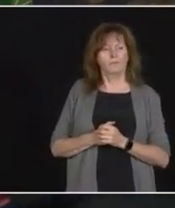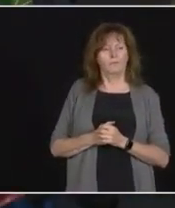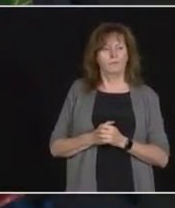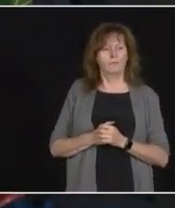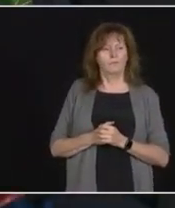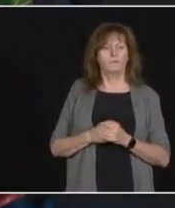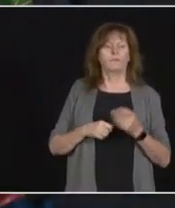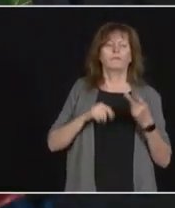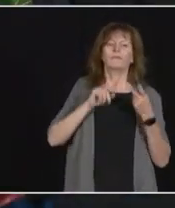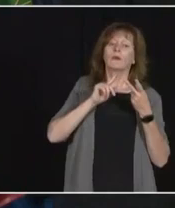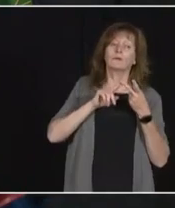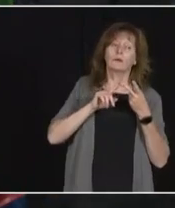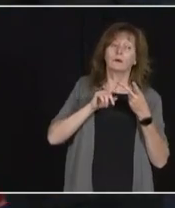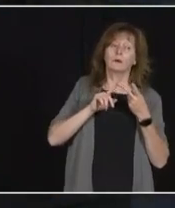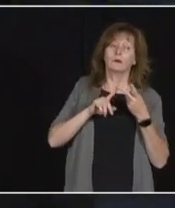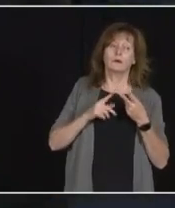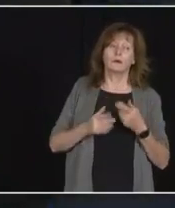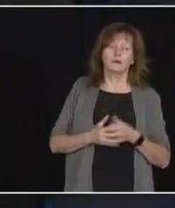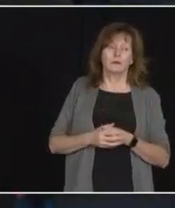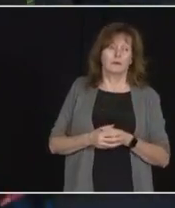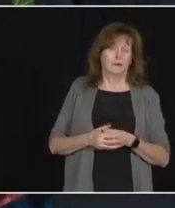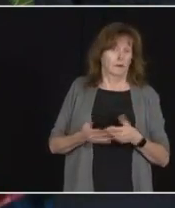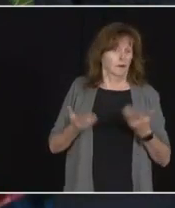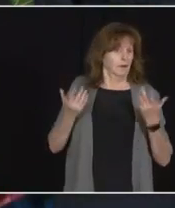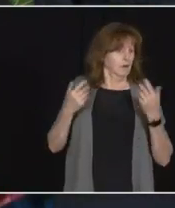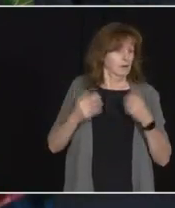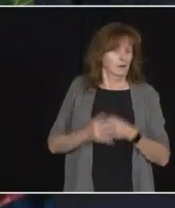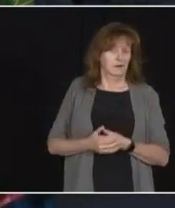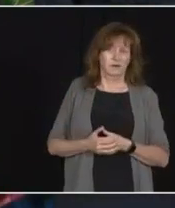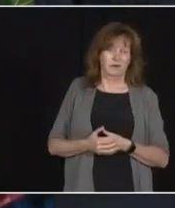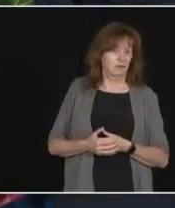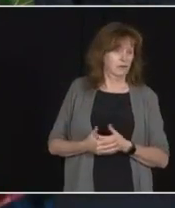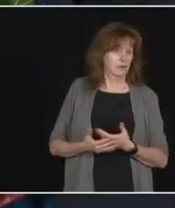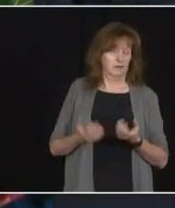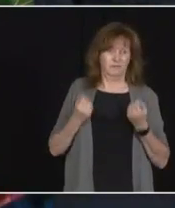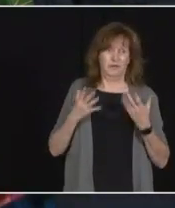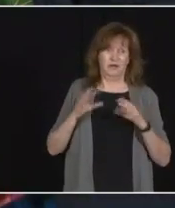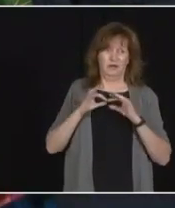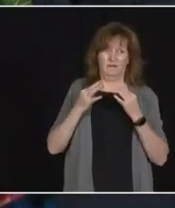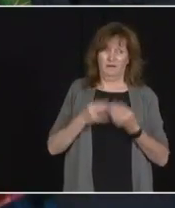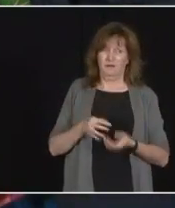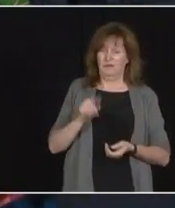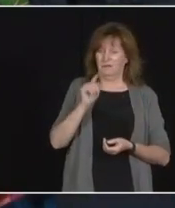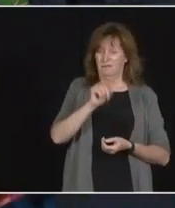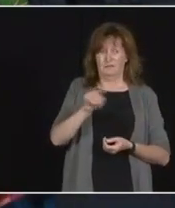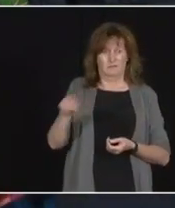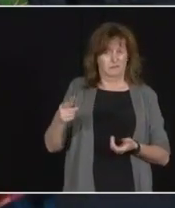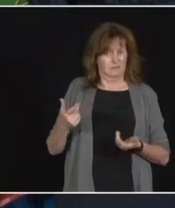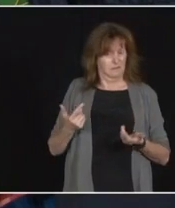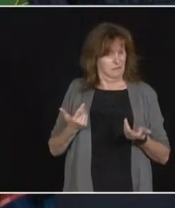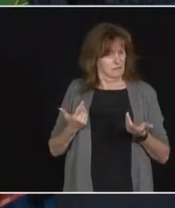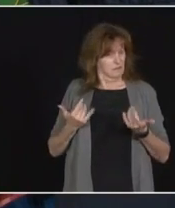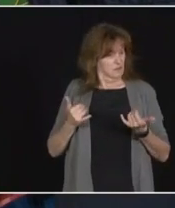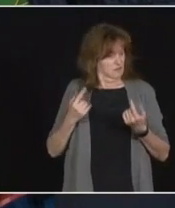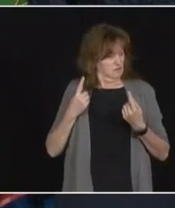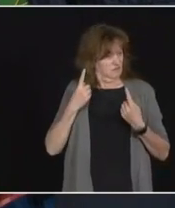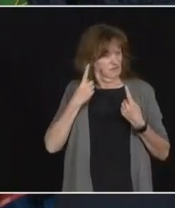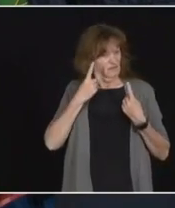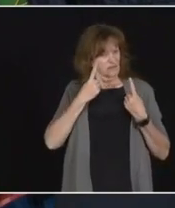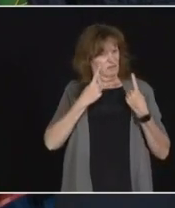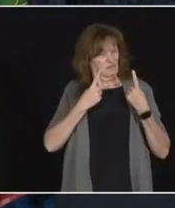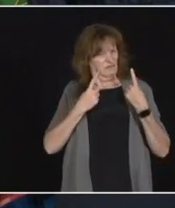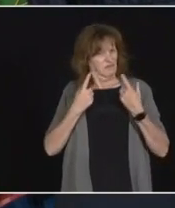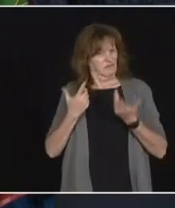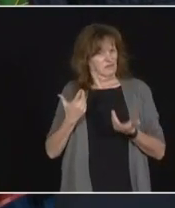There's probably a lot of questions a lot of families still wondering maybe they might still have their mom or their dad or their